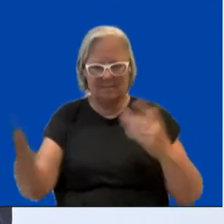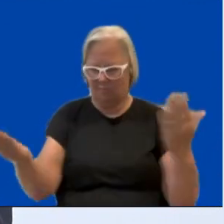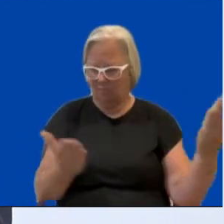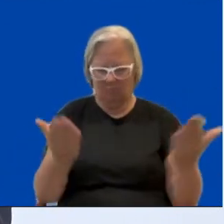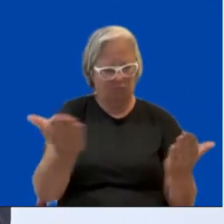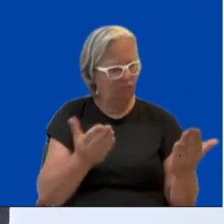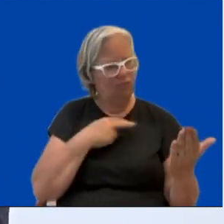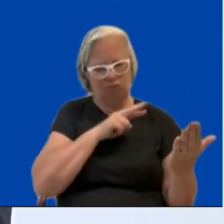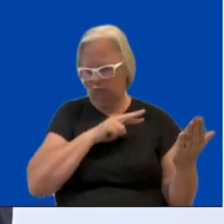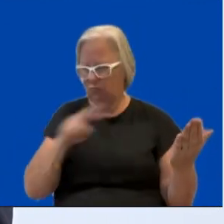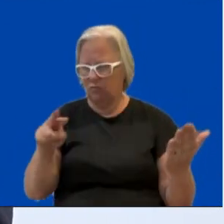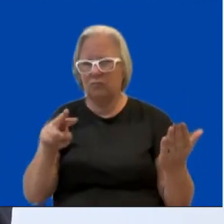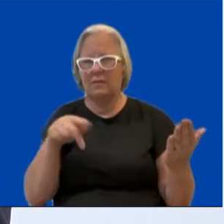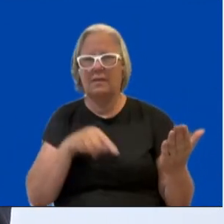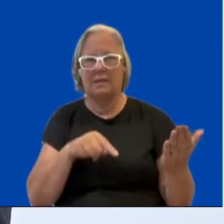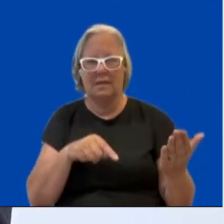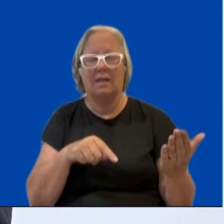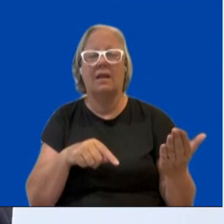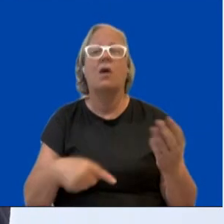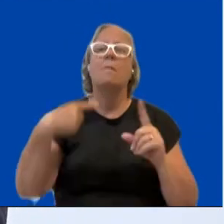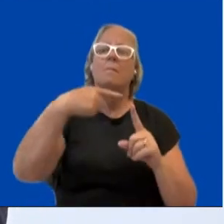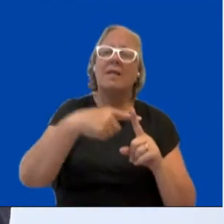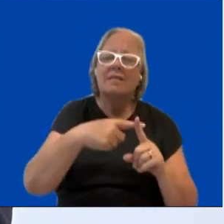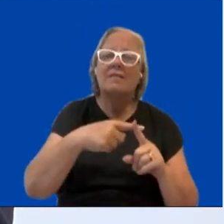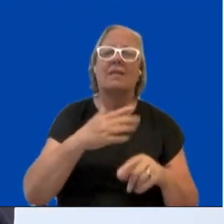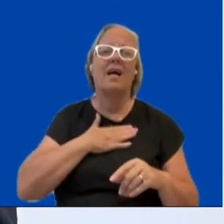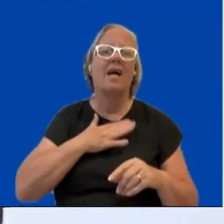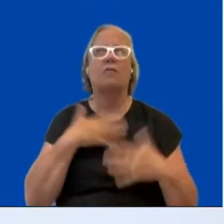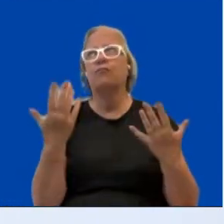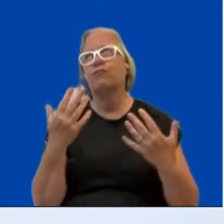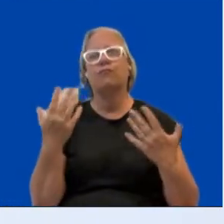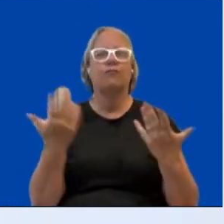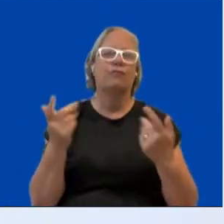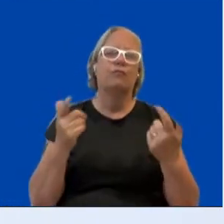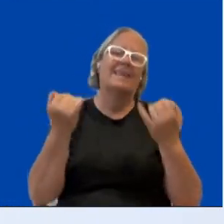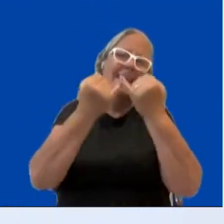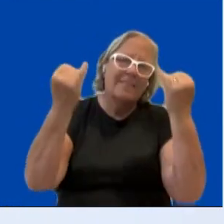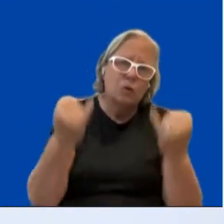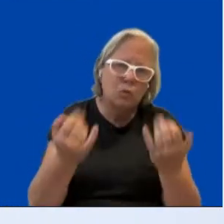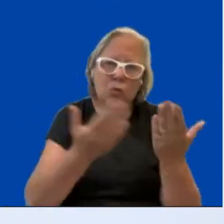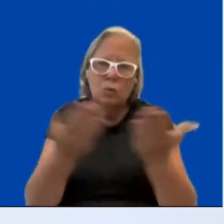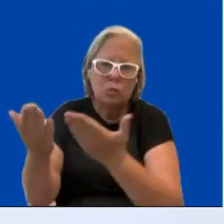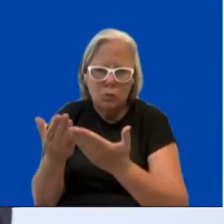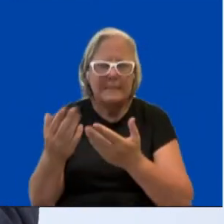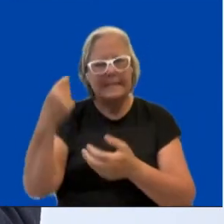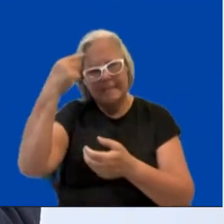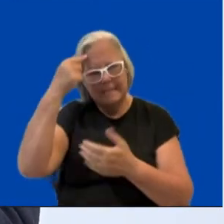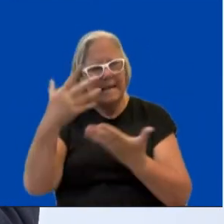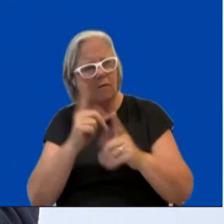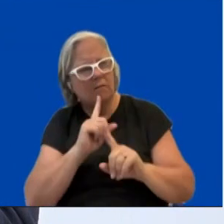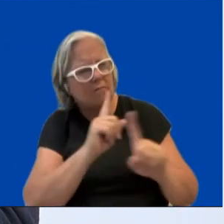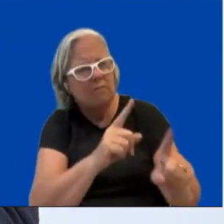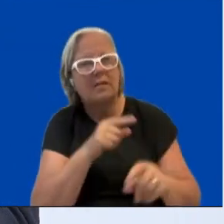the European institutions are thinking about the collecting and the reporting of data, for example, by private sector to ensure that they're meeting their ESG